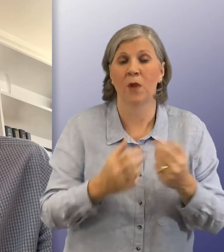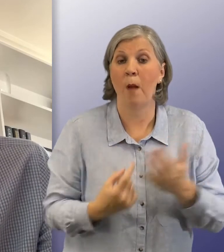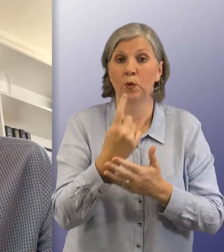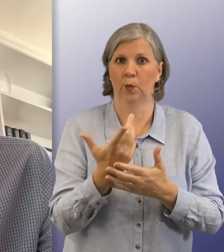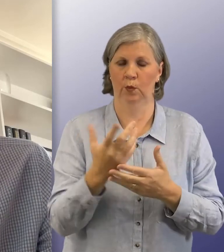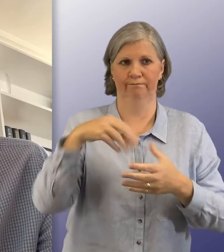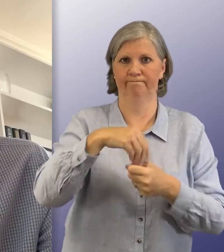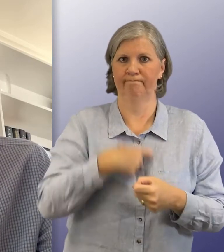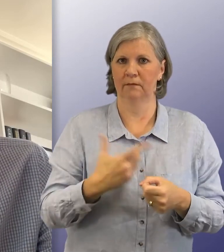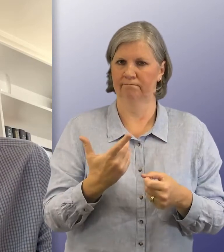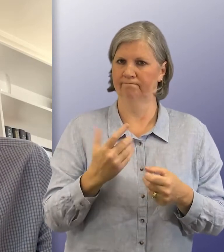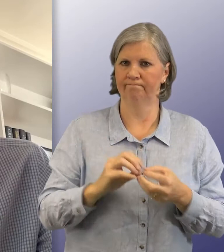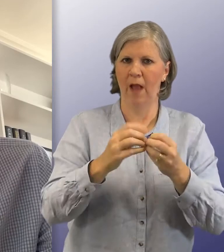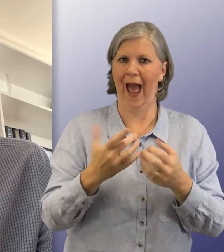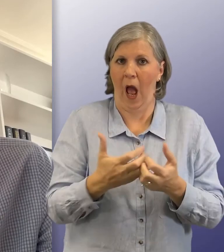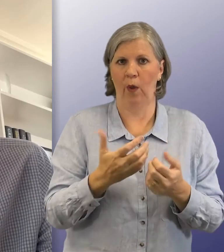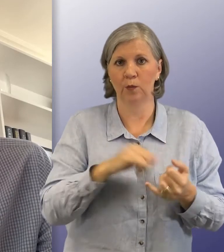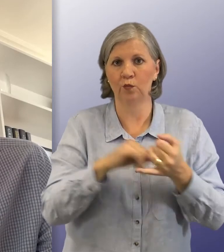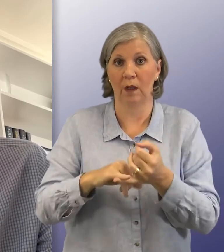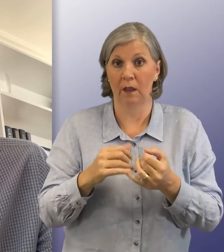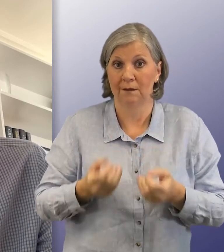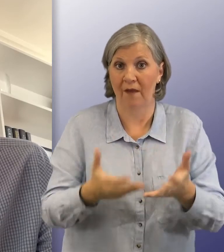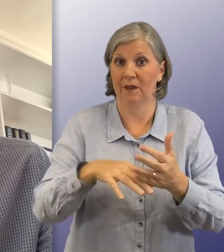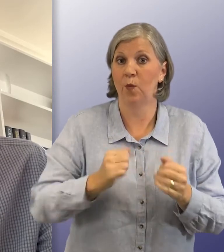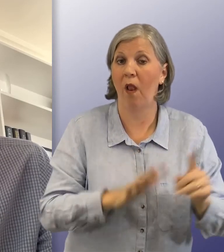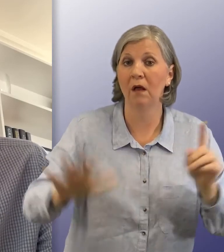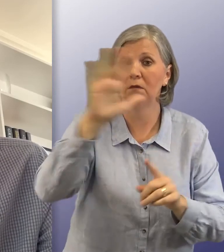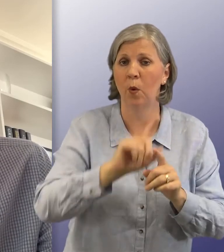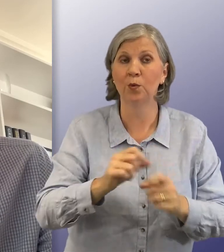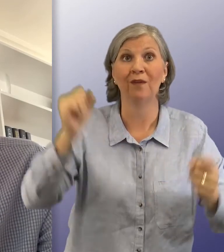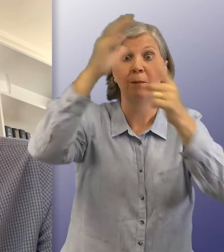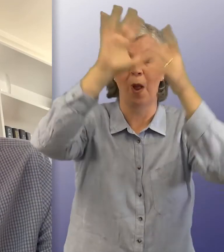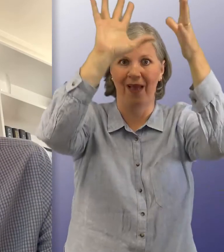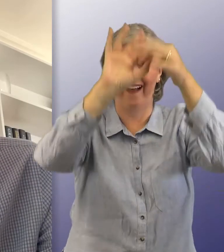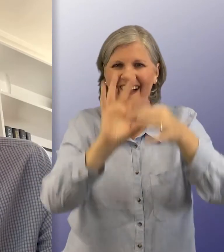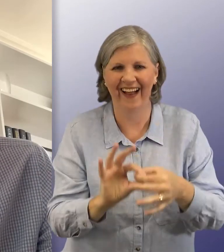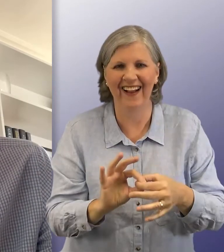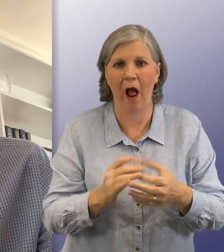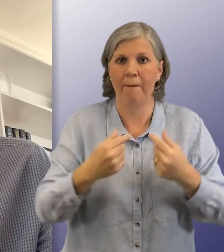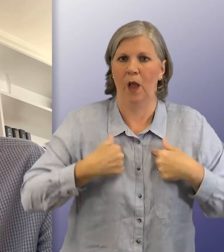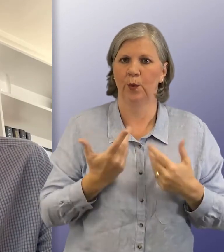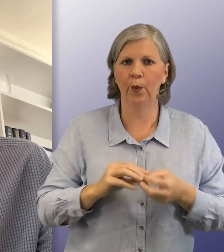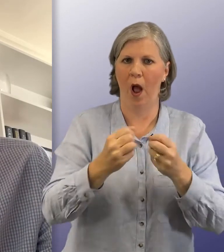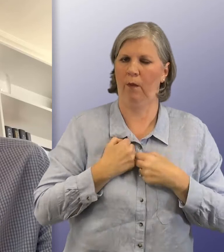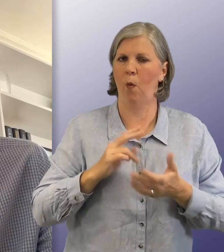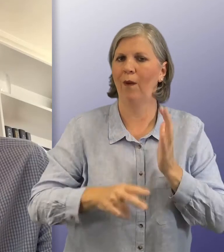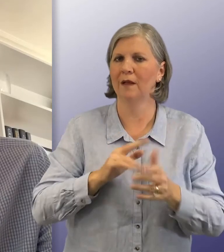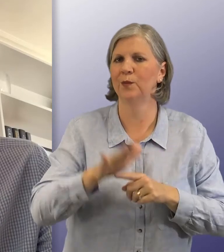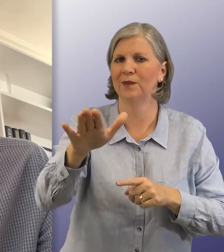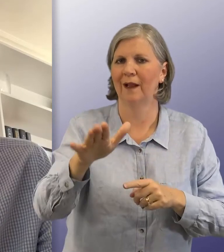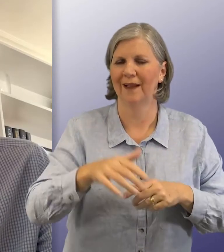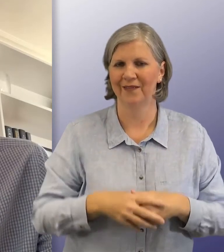to play a key role in shaping how social security is delivered in Scotland, setting the tone from the very top and helping us shape our